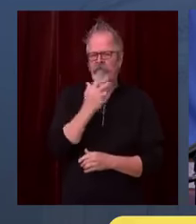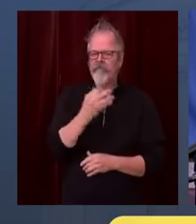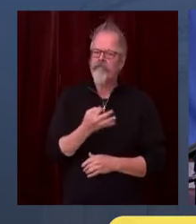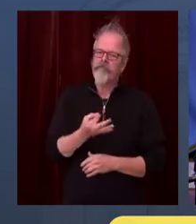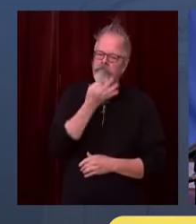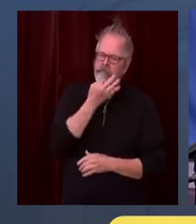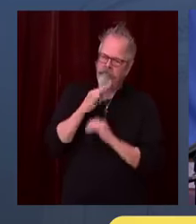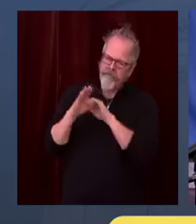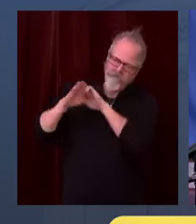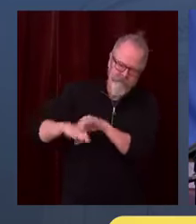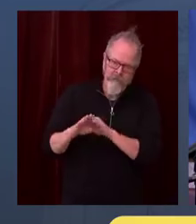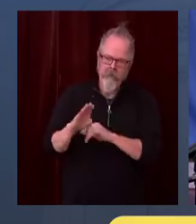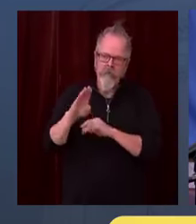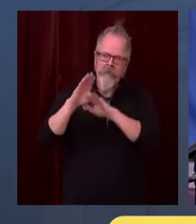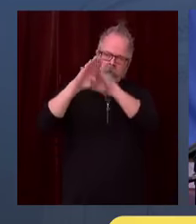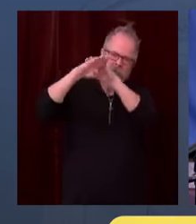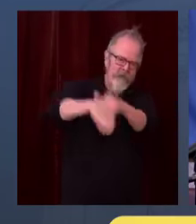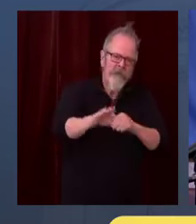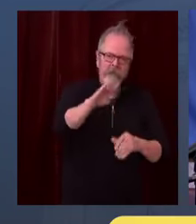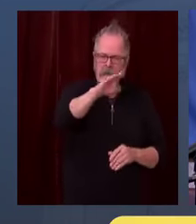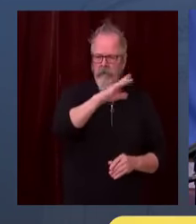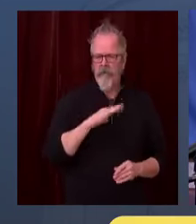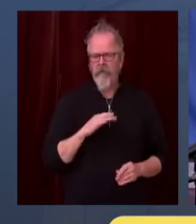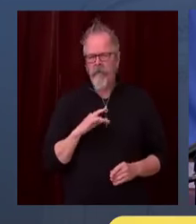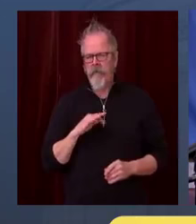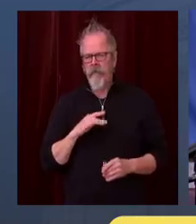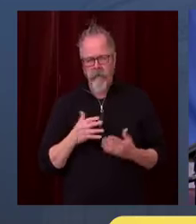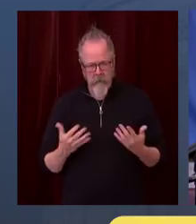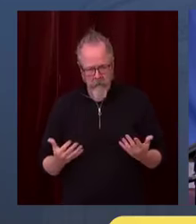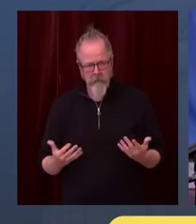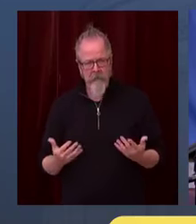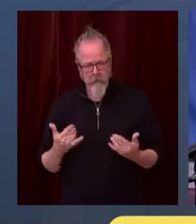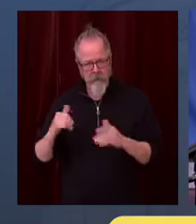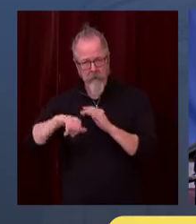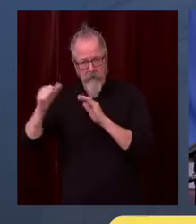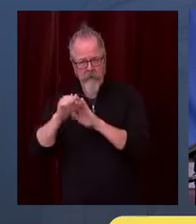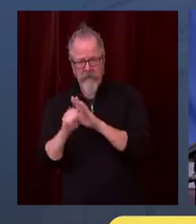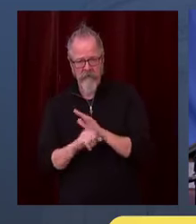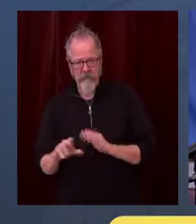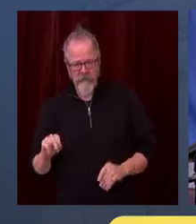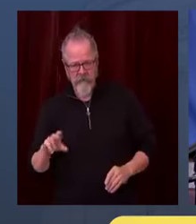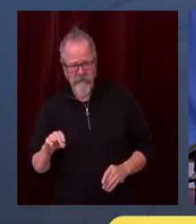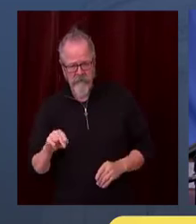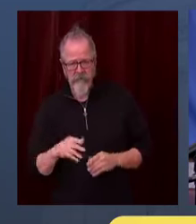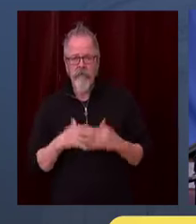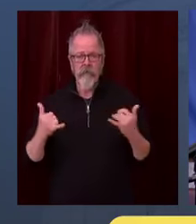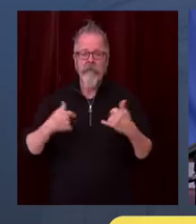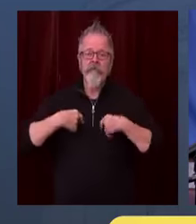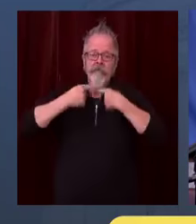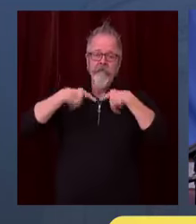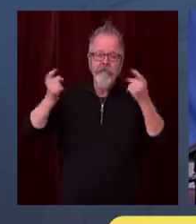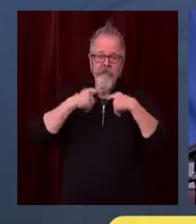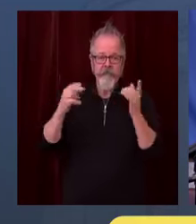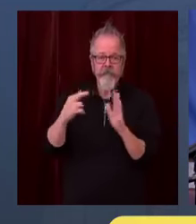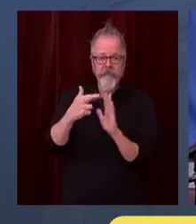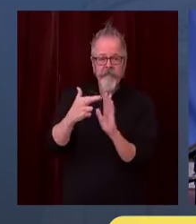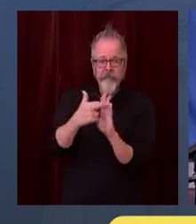14th, are not as comprehensive or to some degree tough as our stay-at-home order in March.